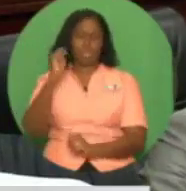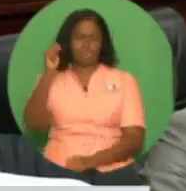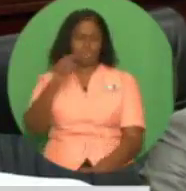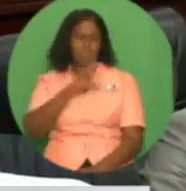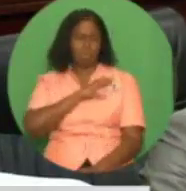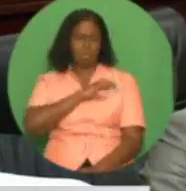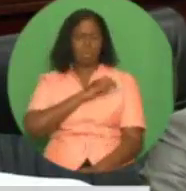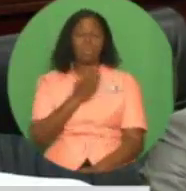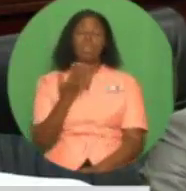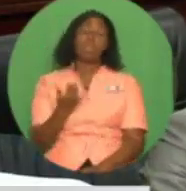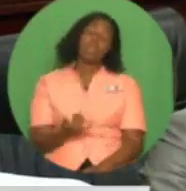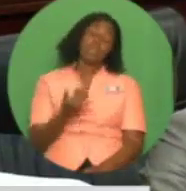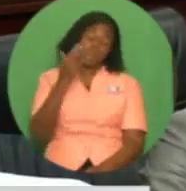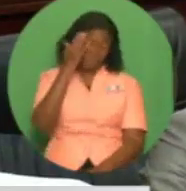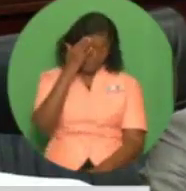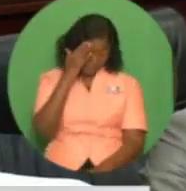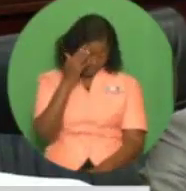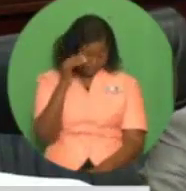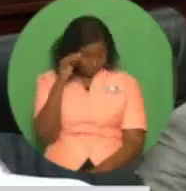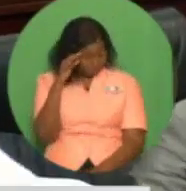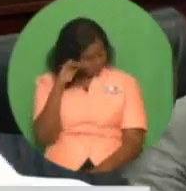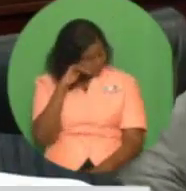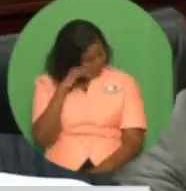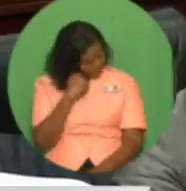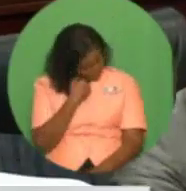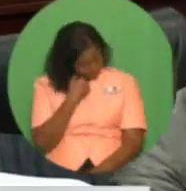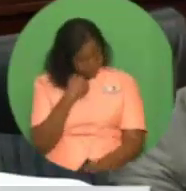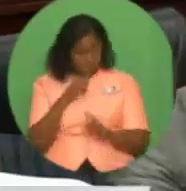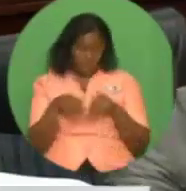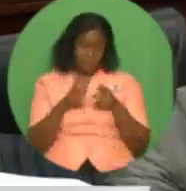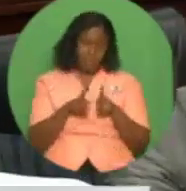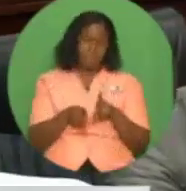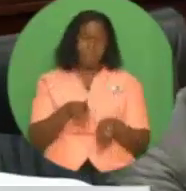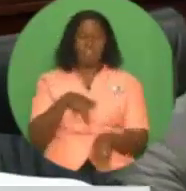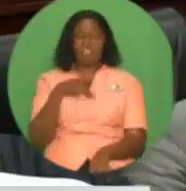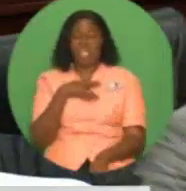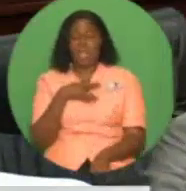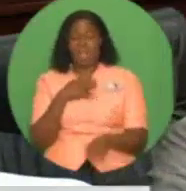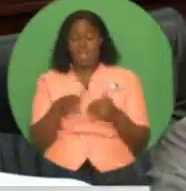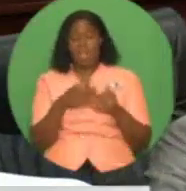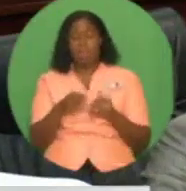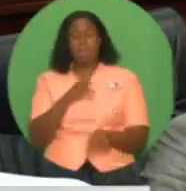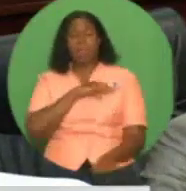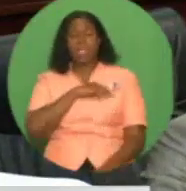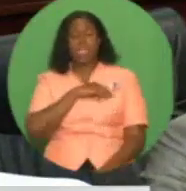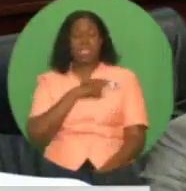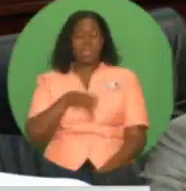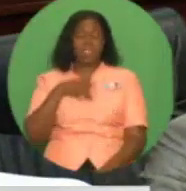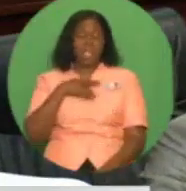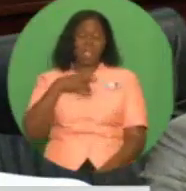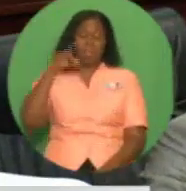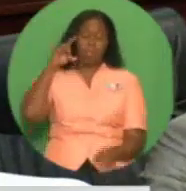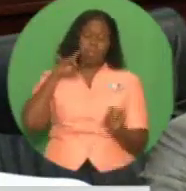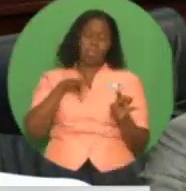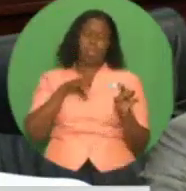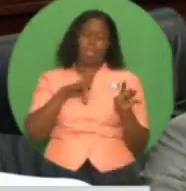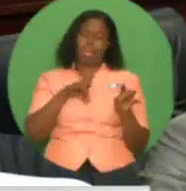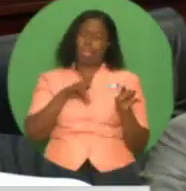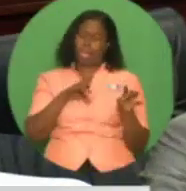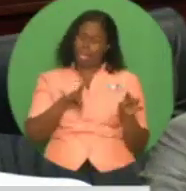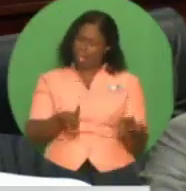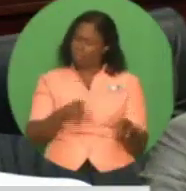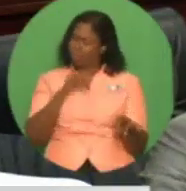Tobago Police Service has been severely criticized over the last few years. To combat and reverse this lack of confidence,